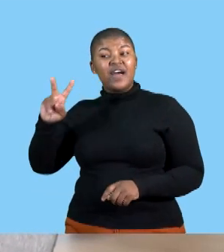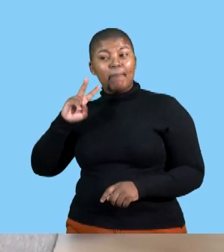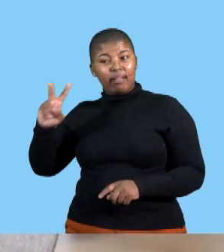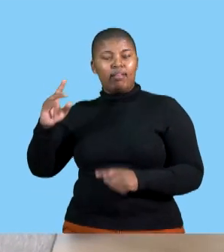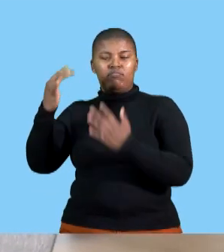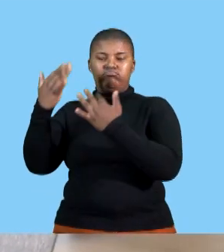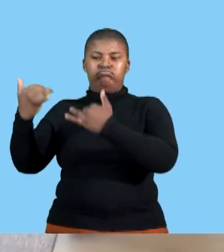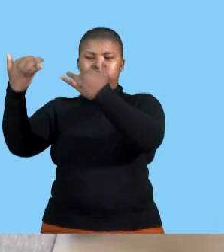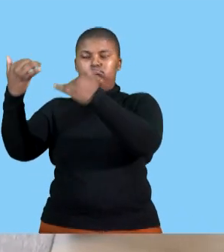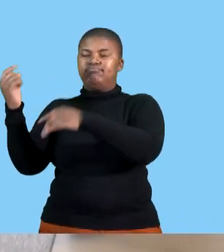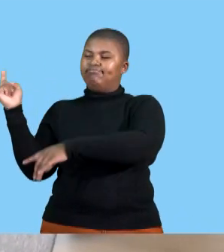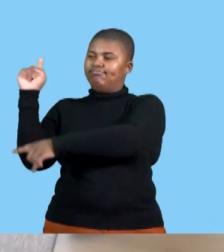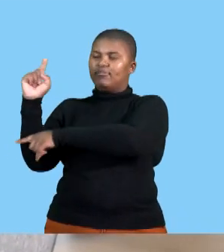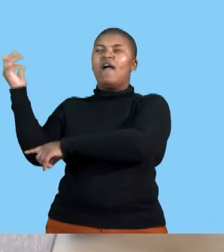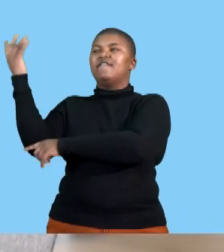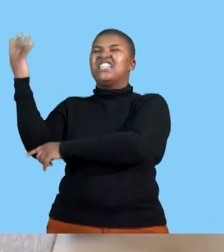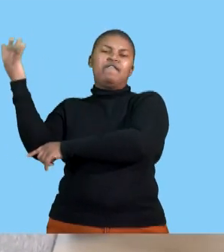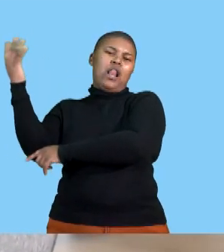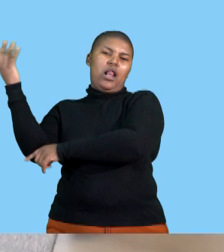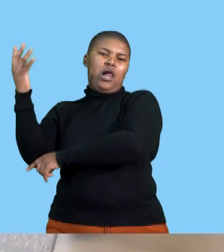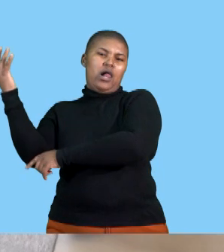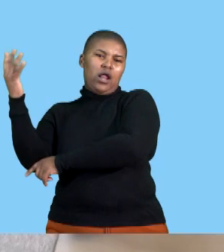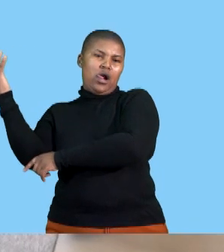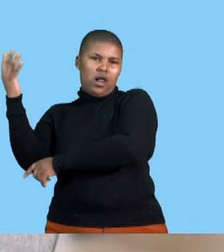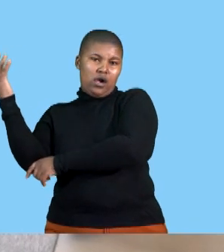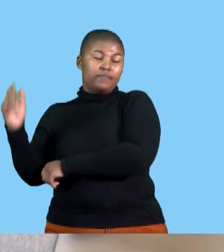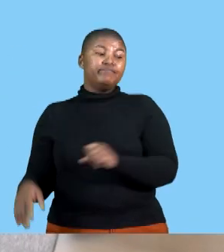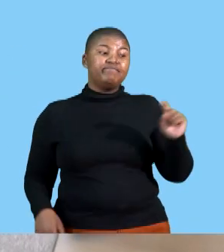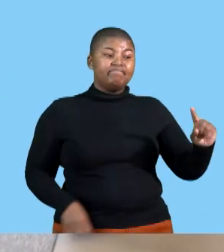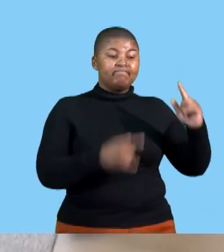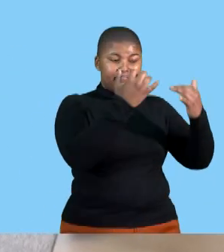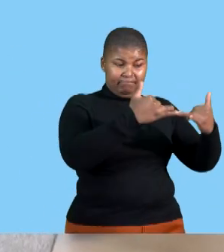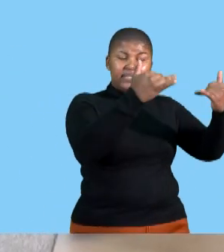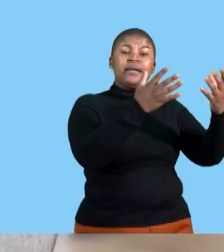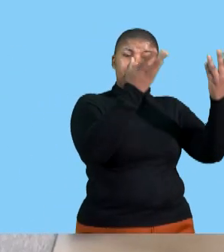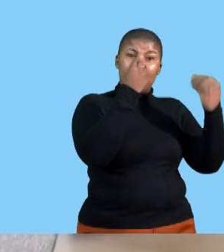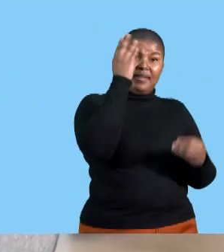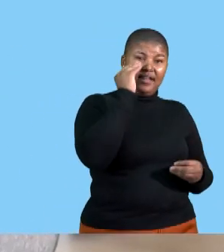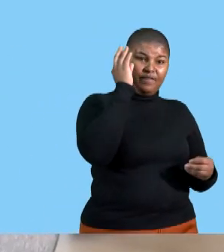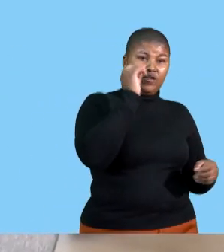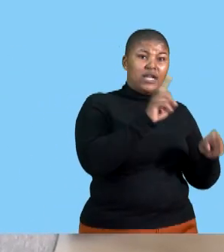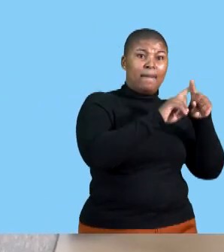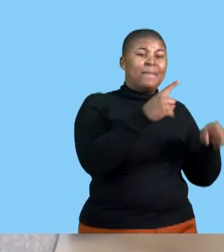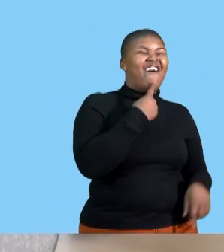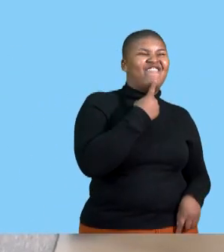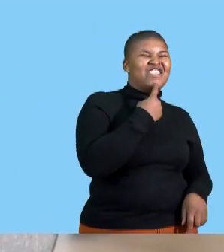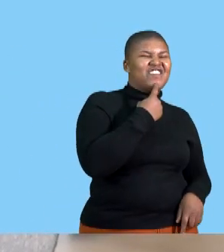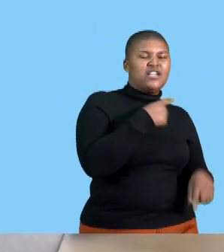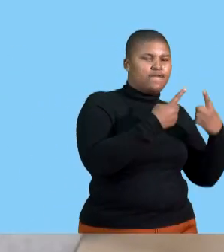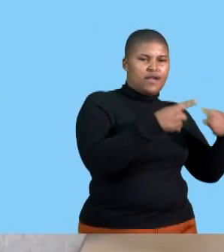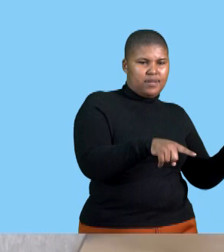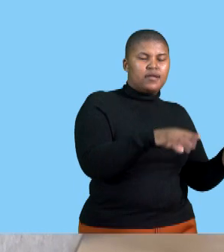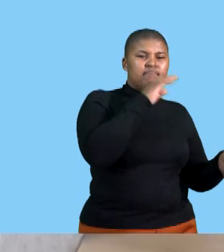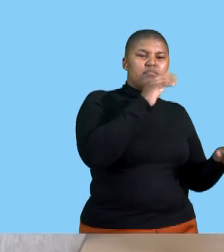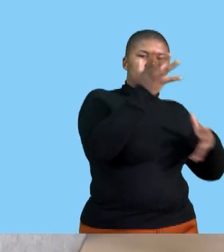listen to you as you're presenting whereas with a non-verbal presentation they still receive the information however you are not saying it orally